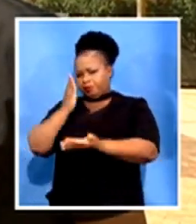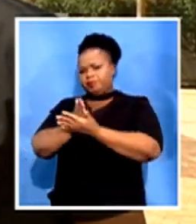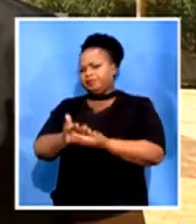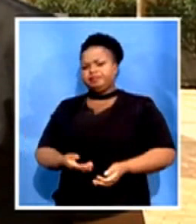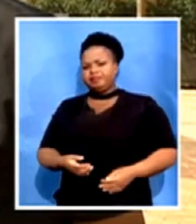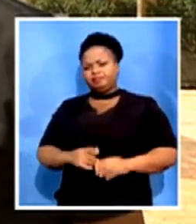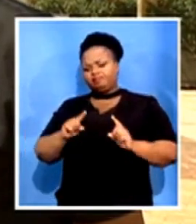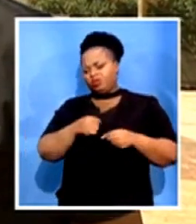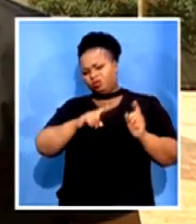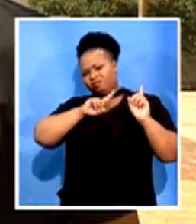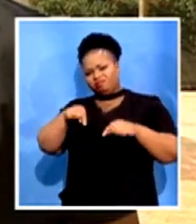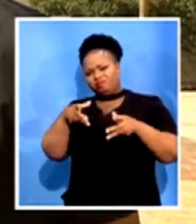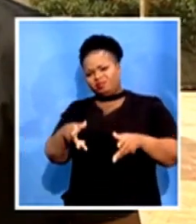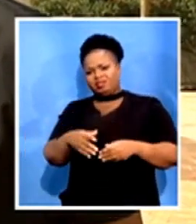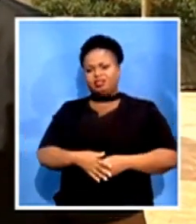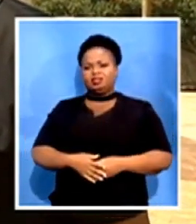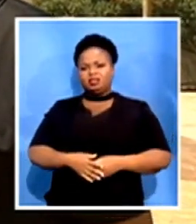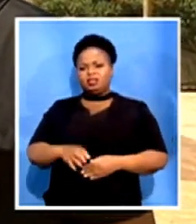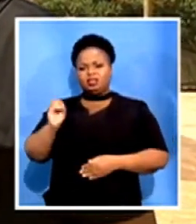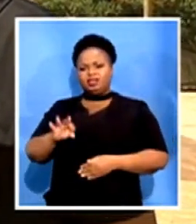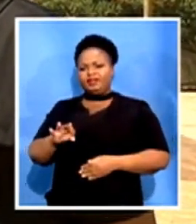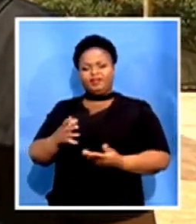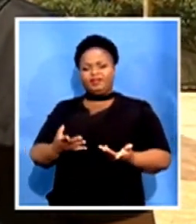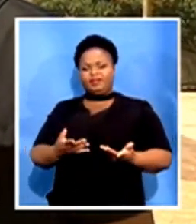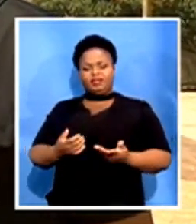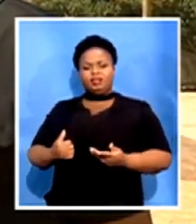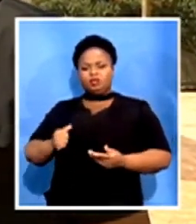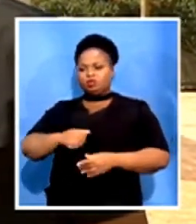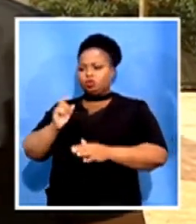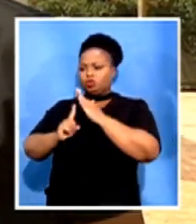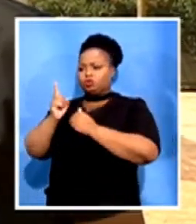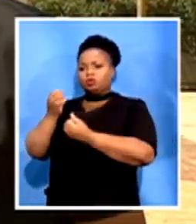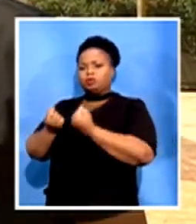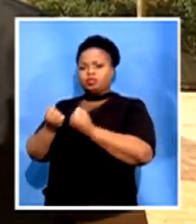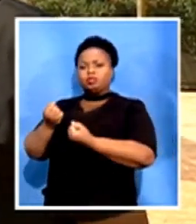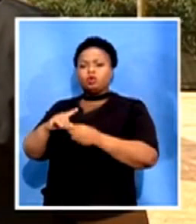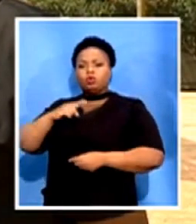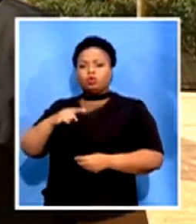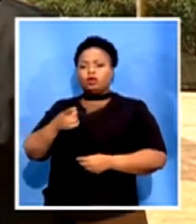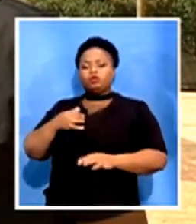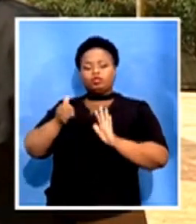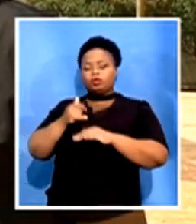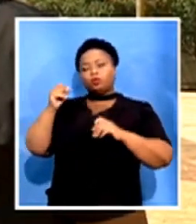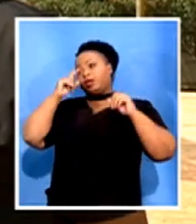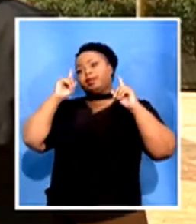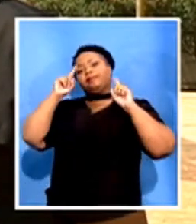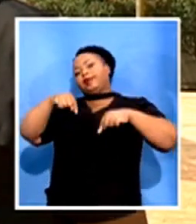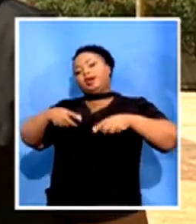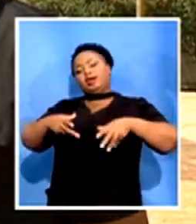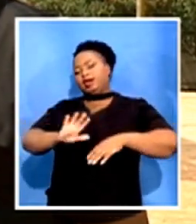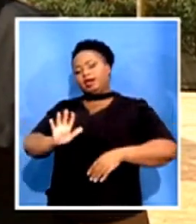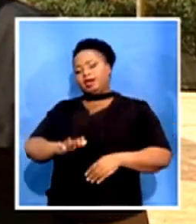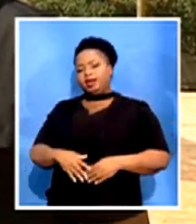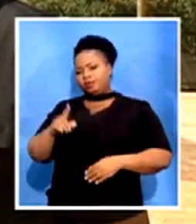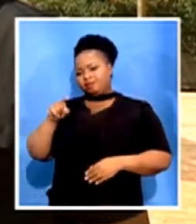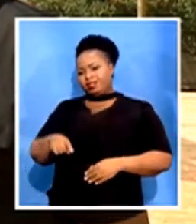the magistrate. Because for us to do a search and seizure, we don't just wake up and come here. We go and do an application with